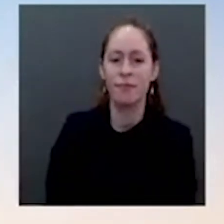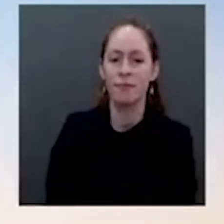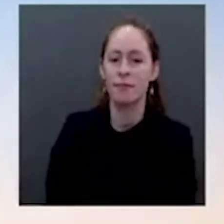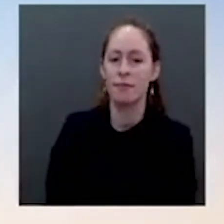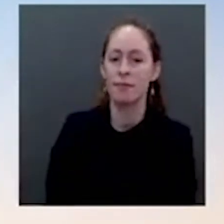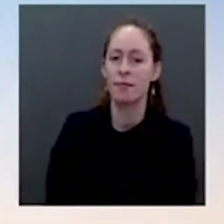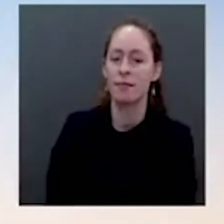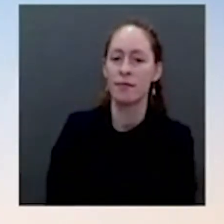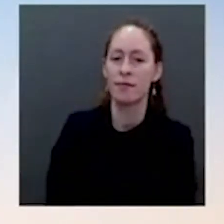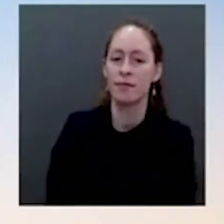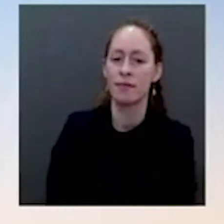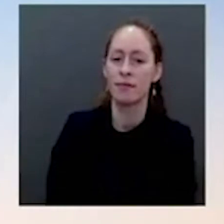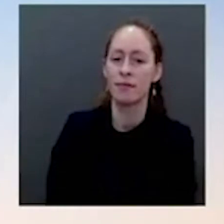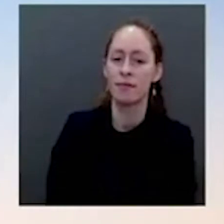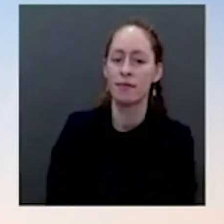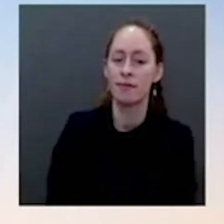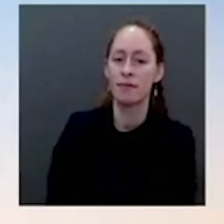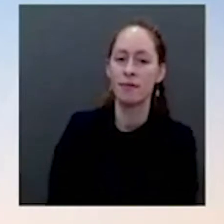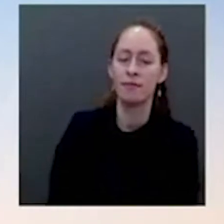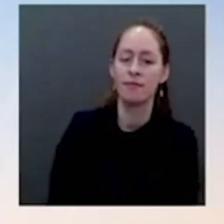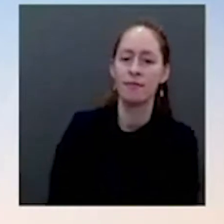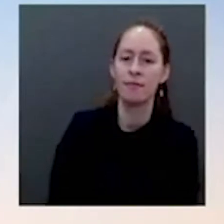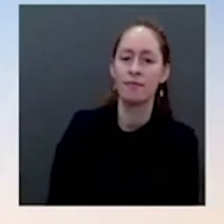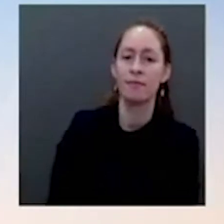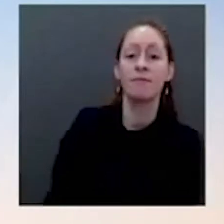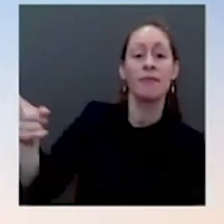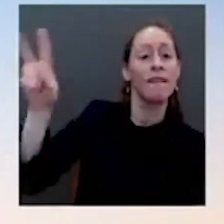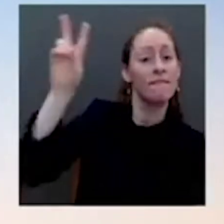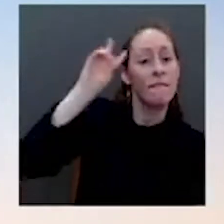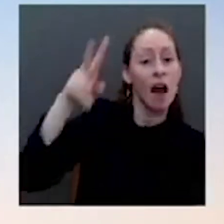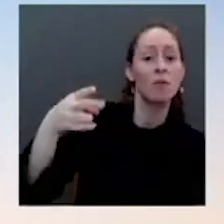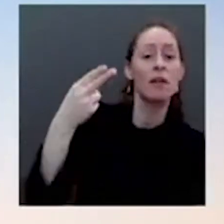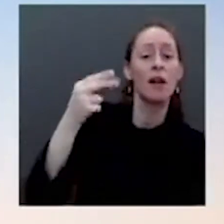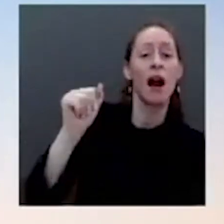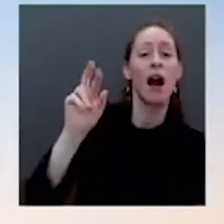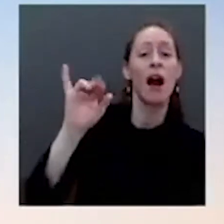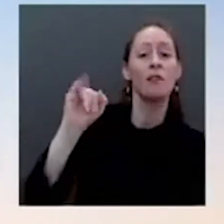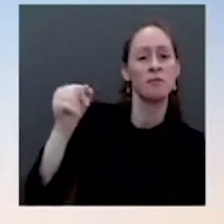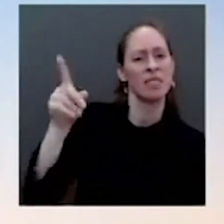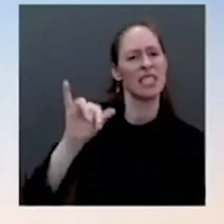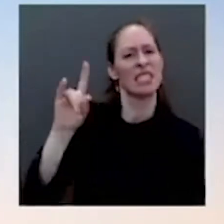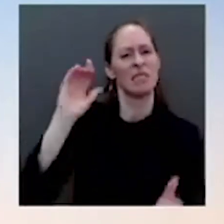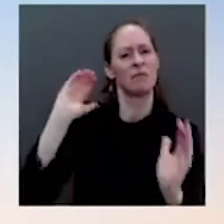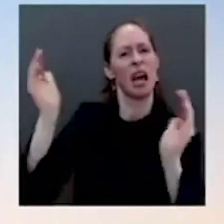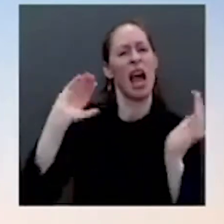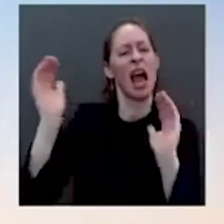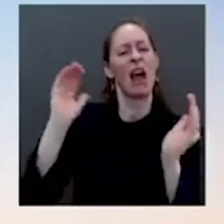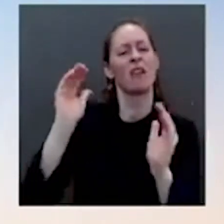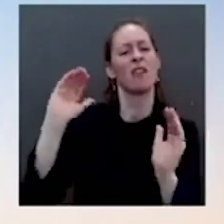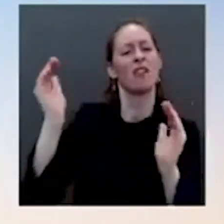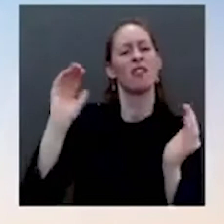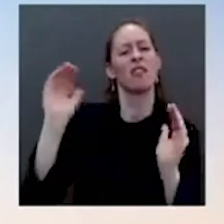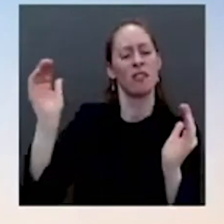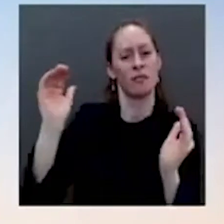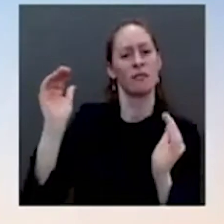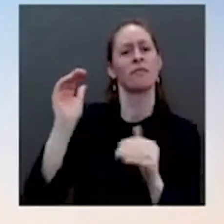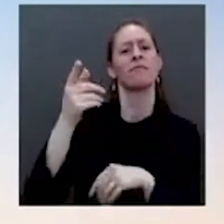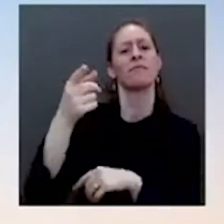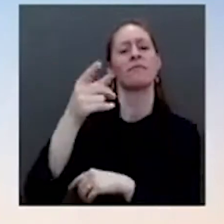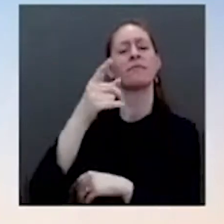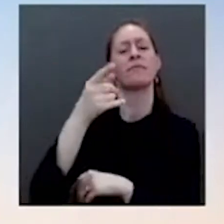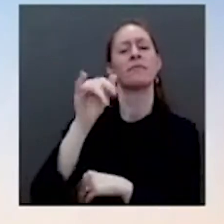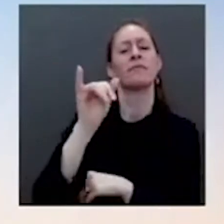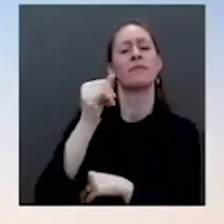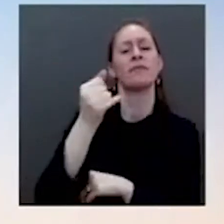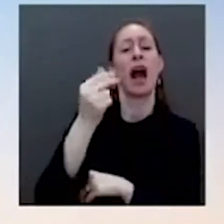on what the thinking was behind that comparison? She's faced some criticism, especially in conservative circles, for that. Ms. Well, I would first